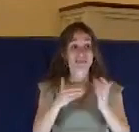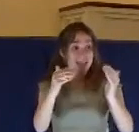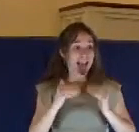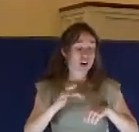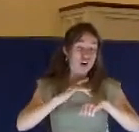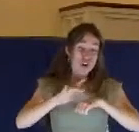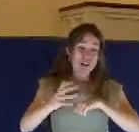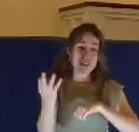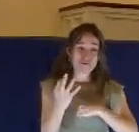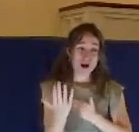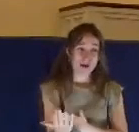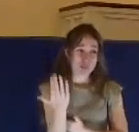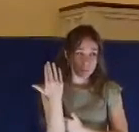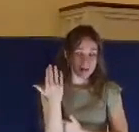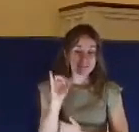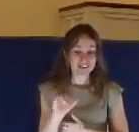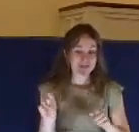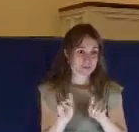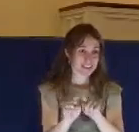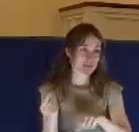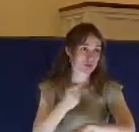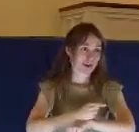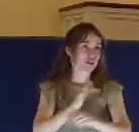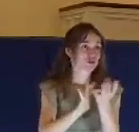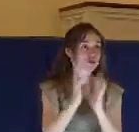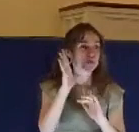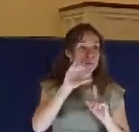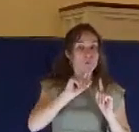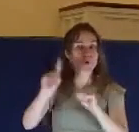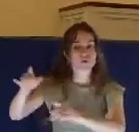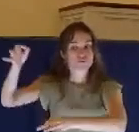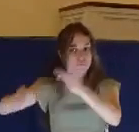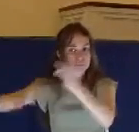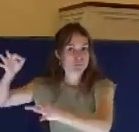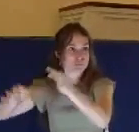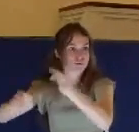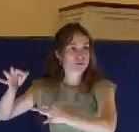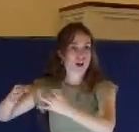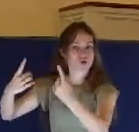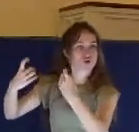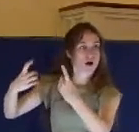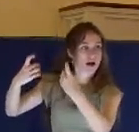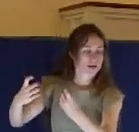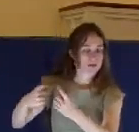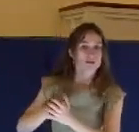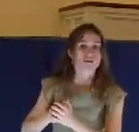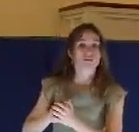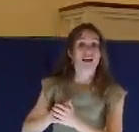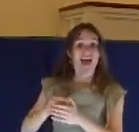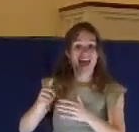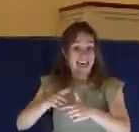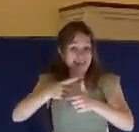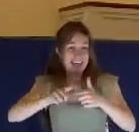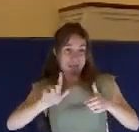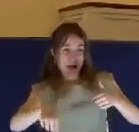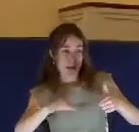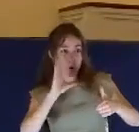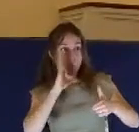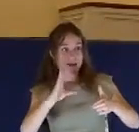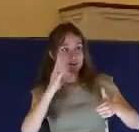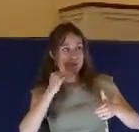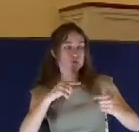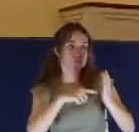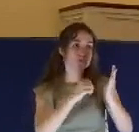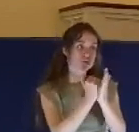the day where Jesus is tried, and then he will be crucified. And what I want you to see is the whole